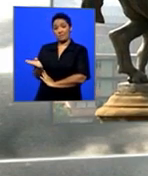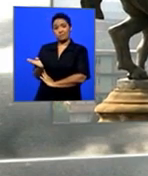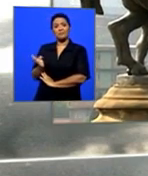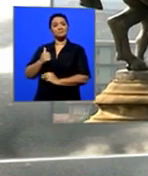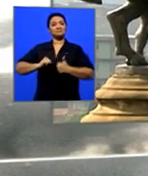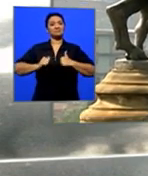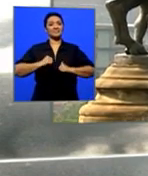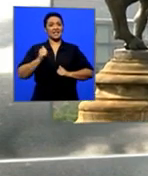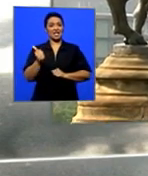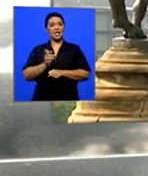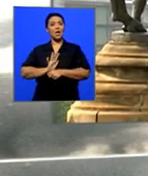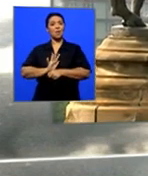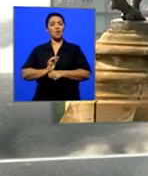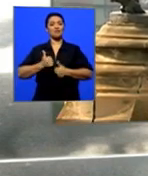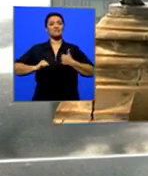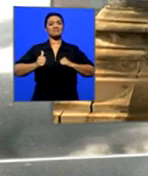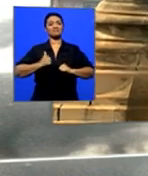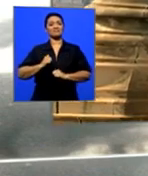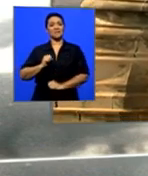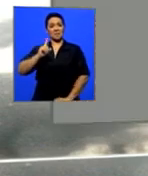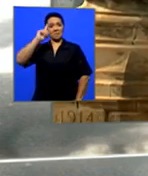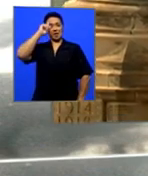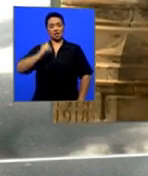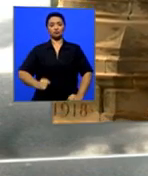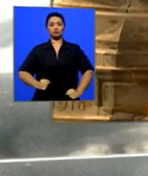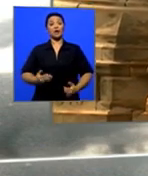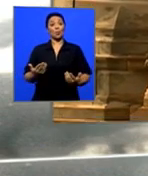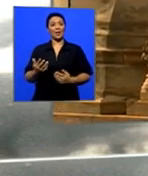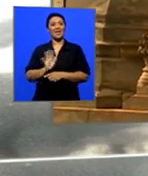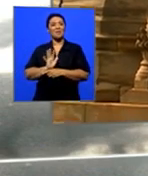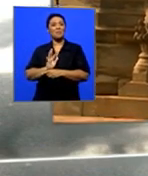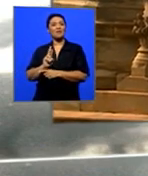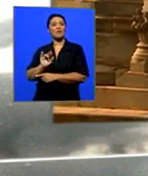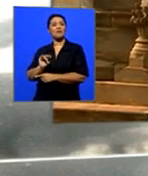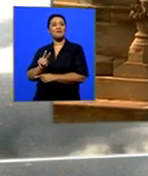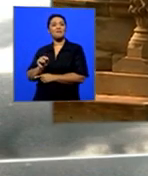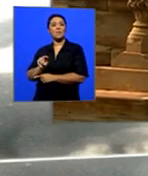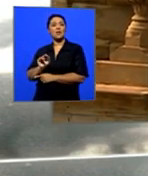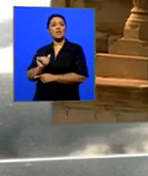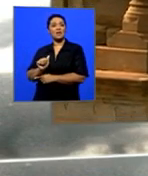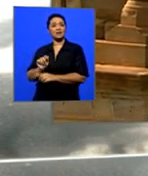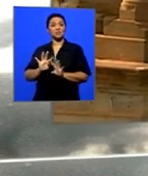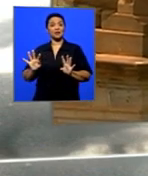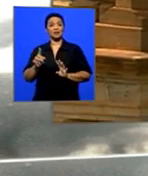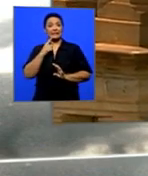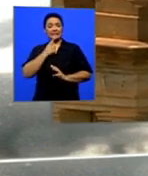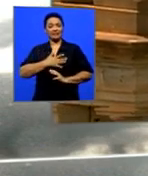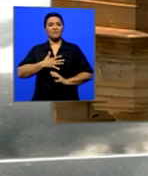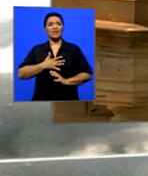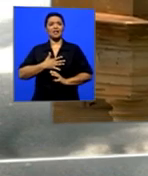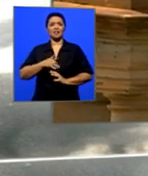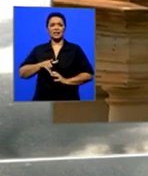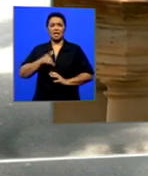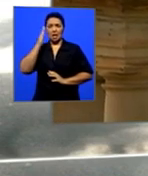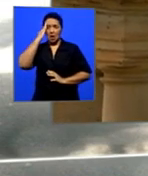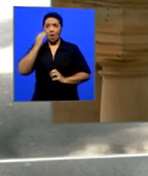the role of Mandela in the Rivonia trial. He's mouthed those words. He's felt the